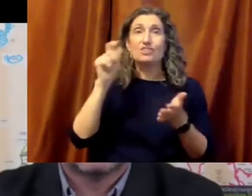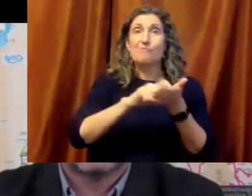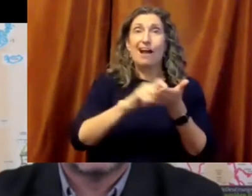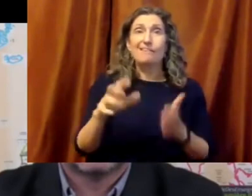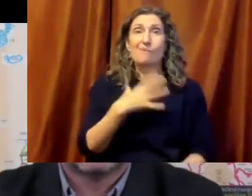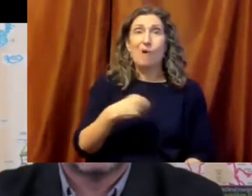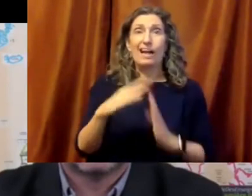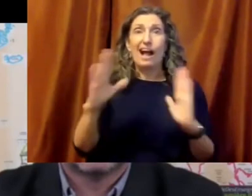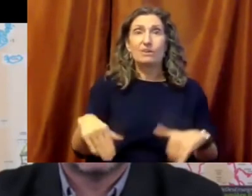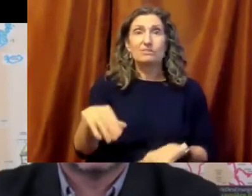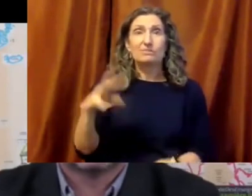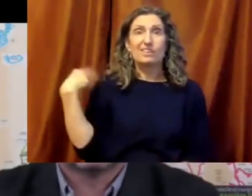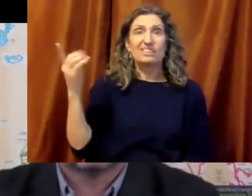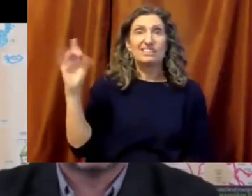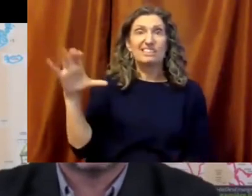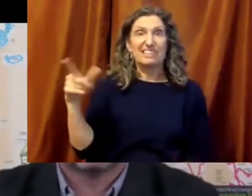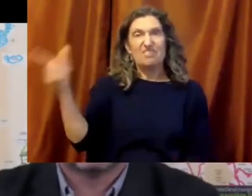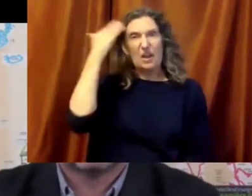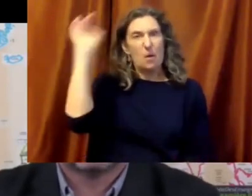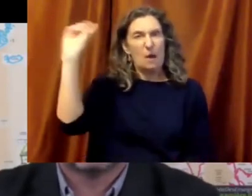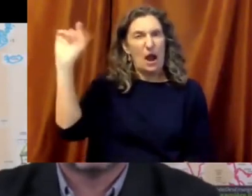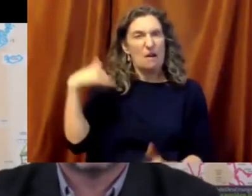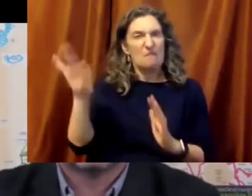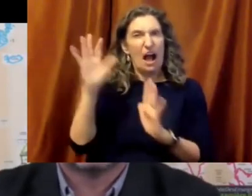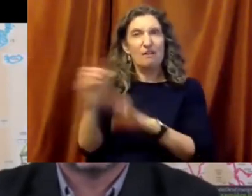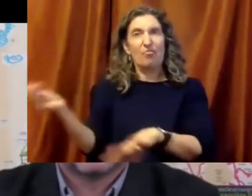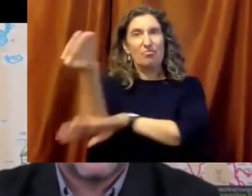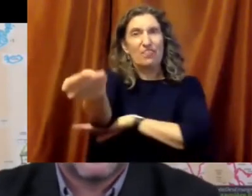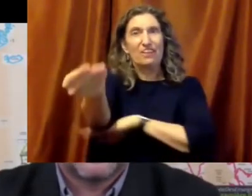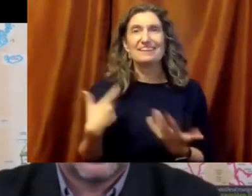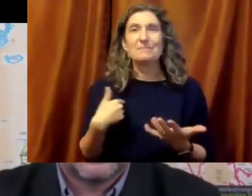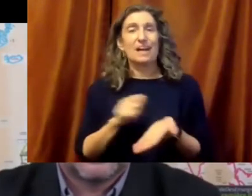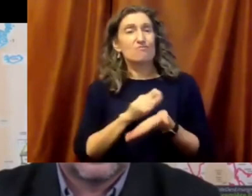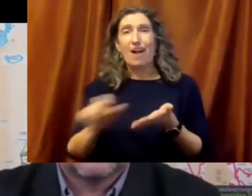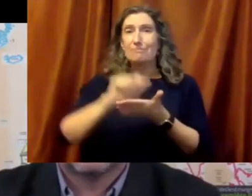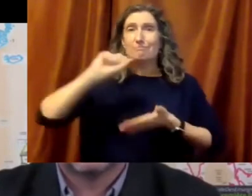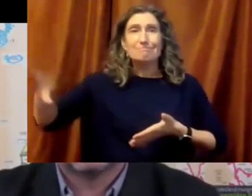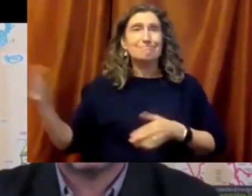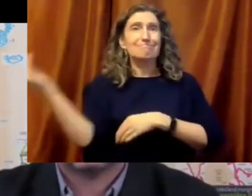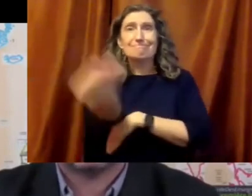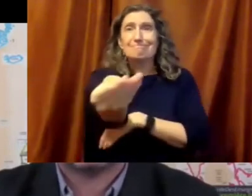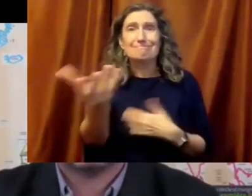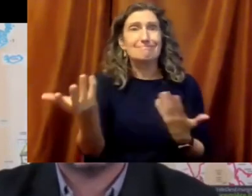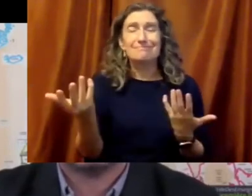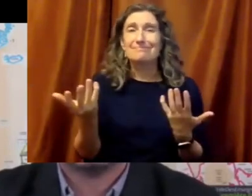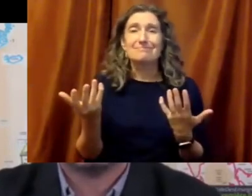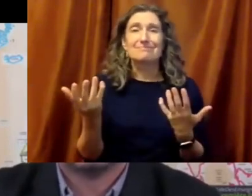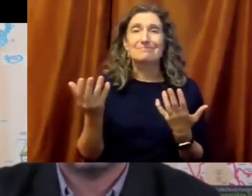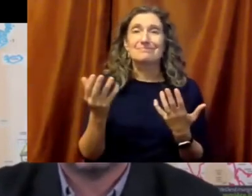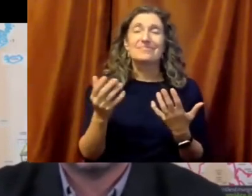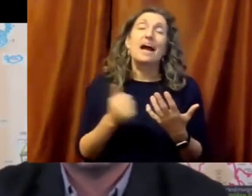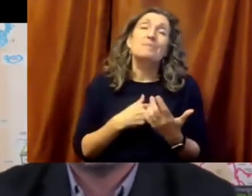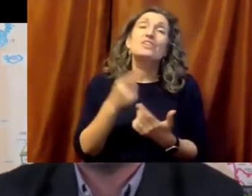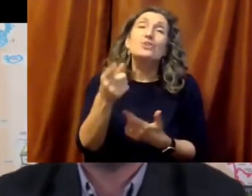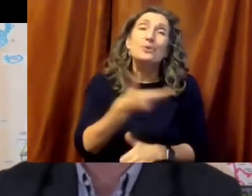and just put it White House, Washington, D.C. They know where it is. But one of